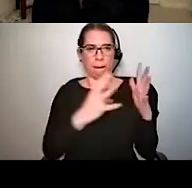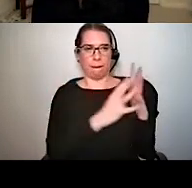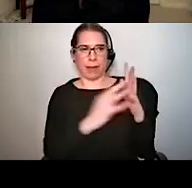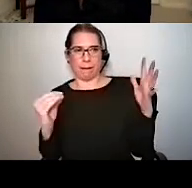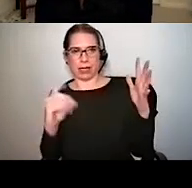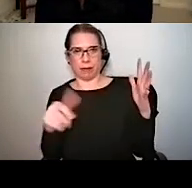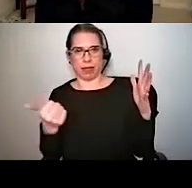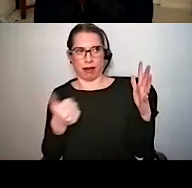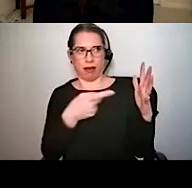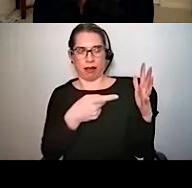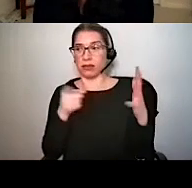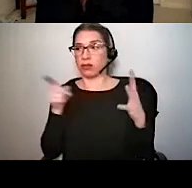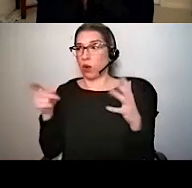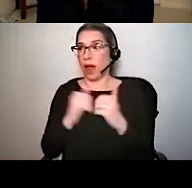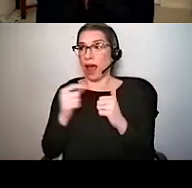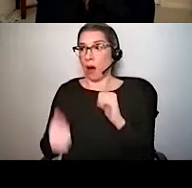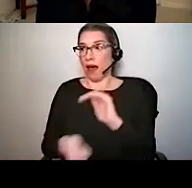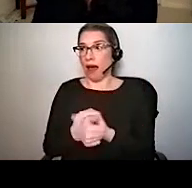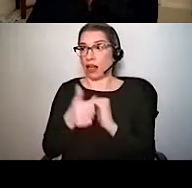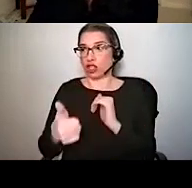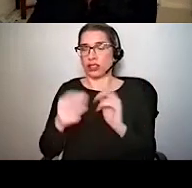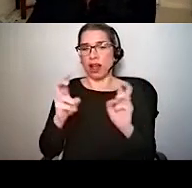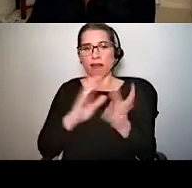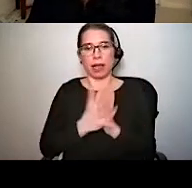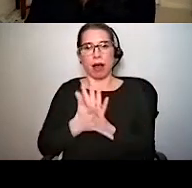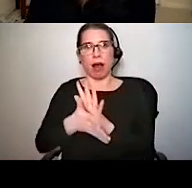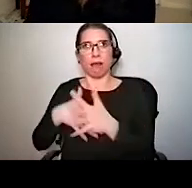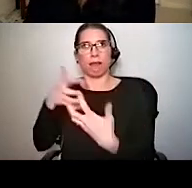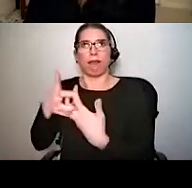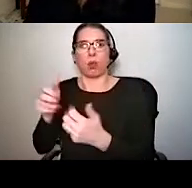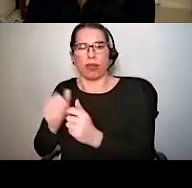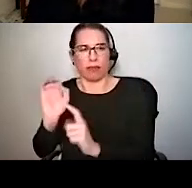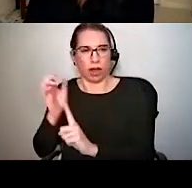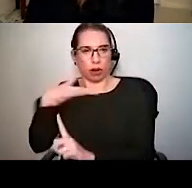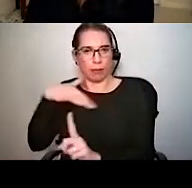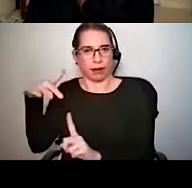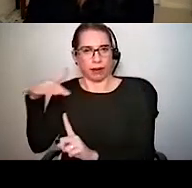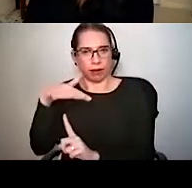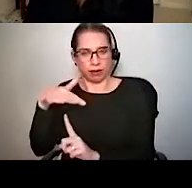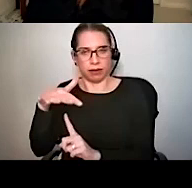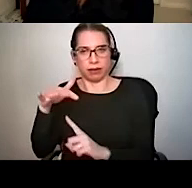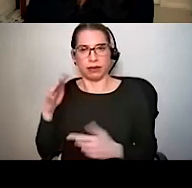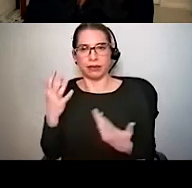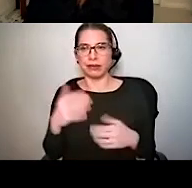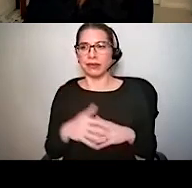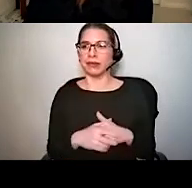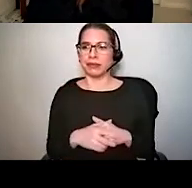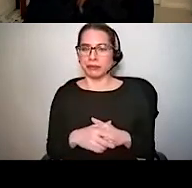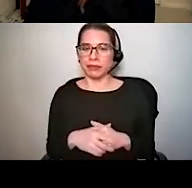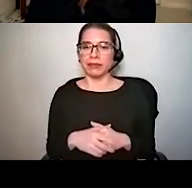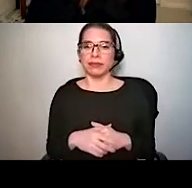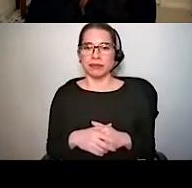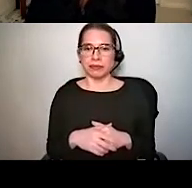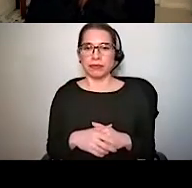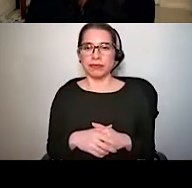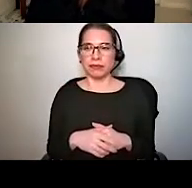hiding herself by becoming the environment around her. So for those of you who maybe don't have